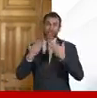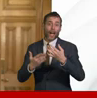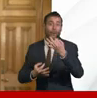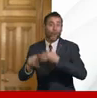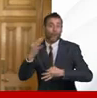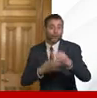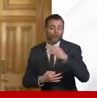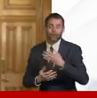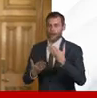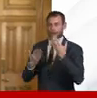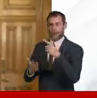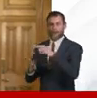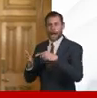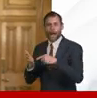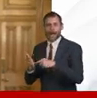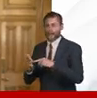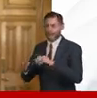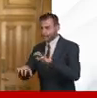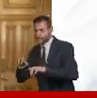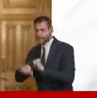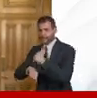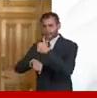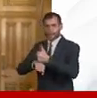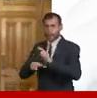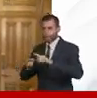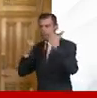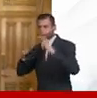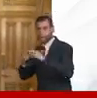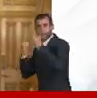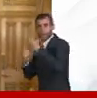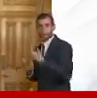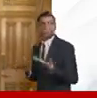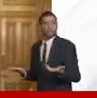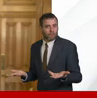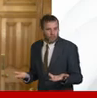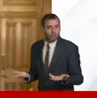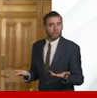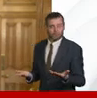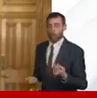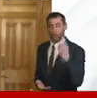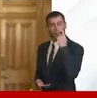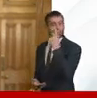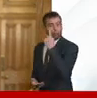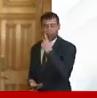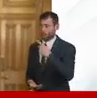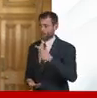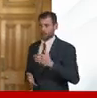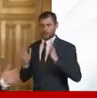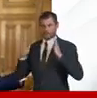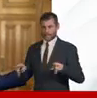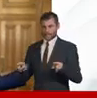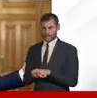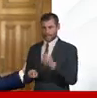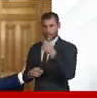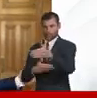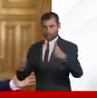it people who made sure that the kit worked and in a way it demonstrates that we can all be in different rooms we could be